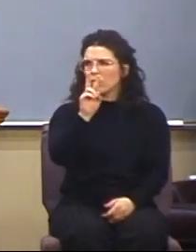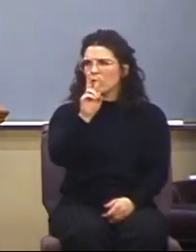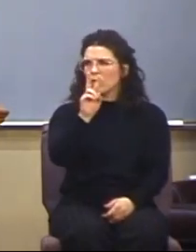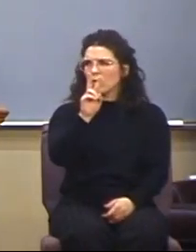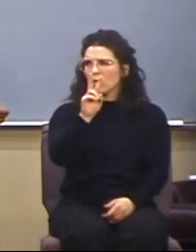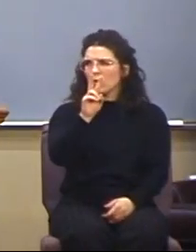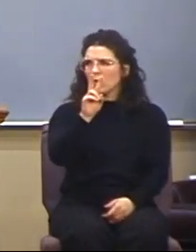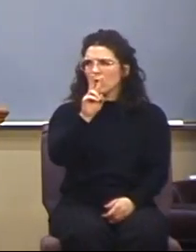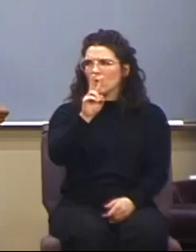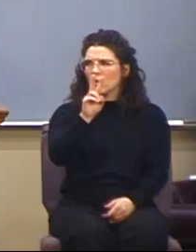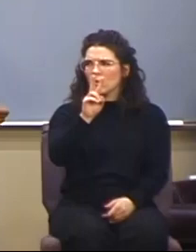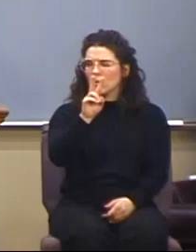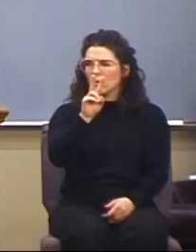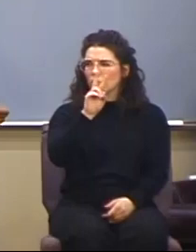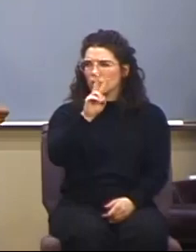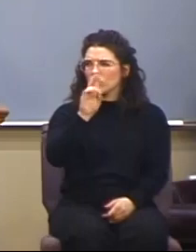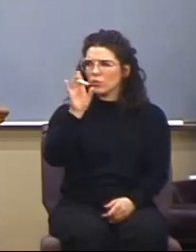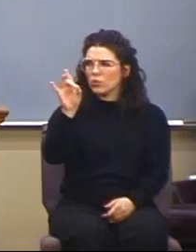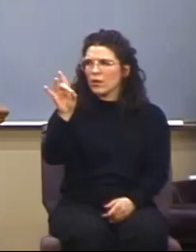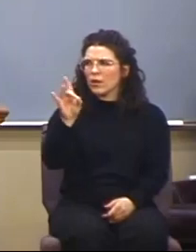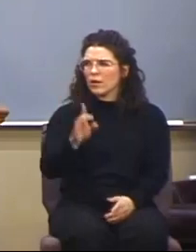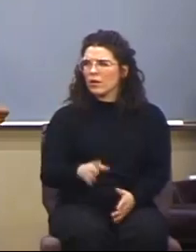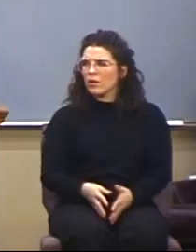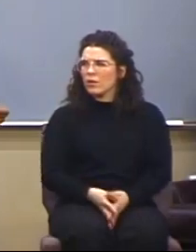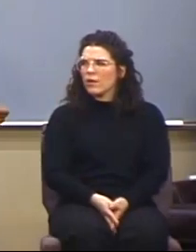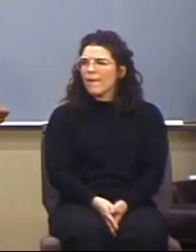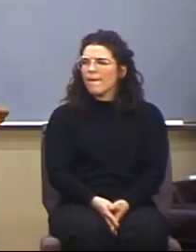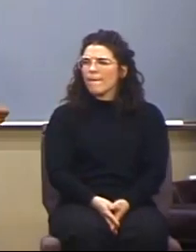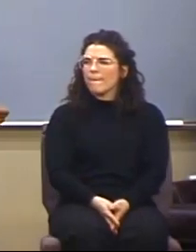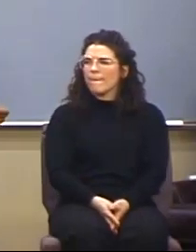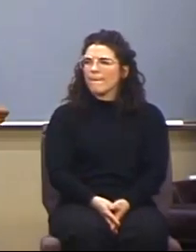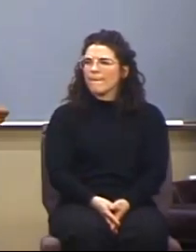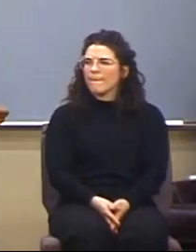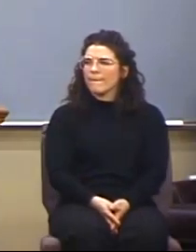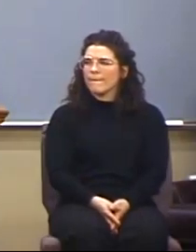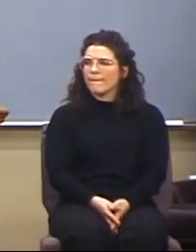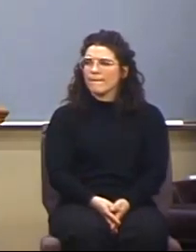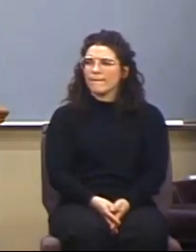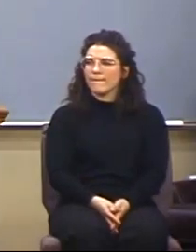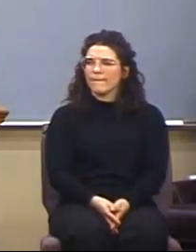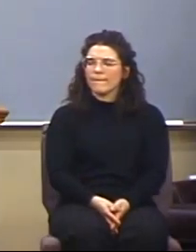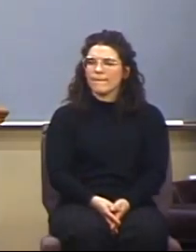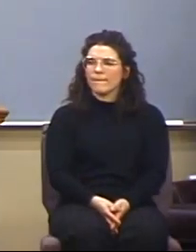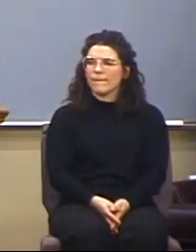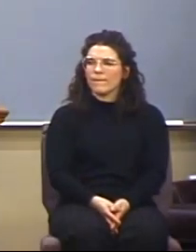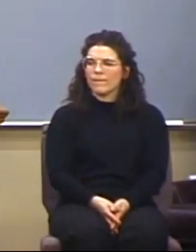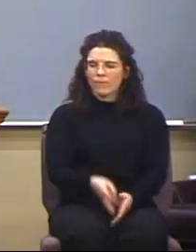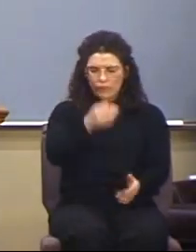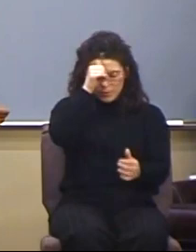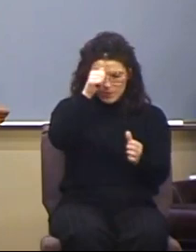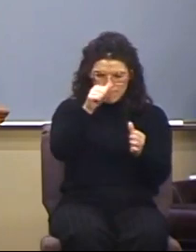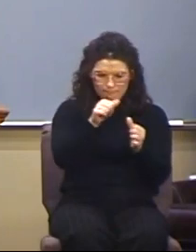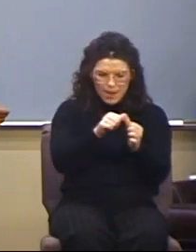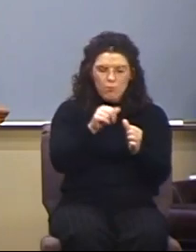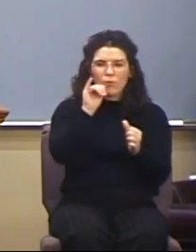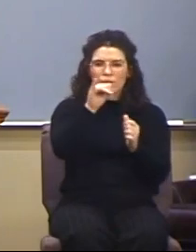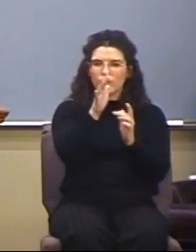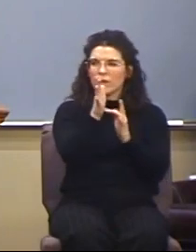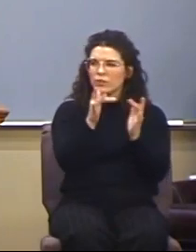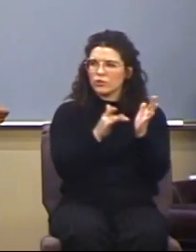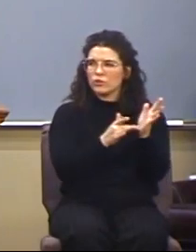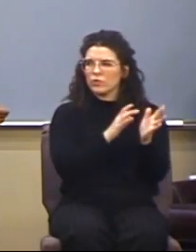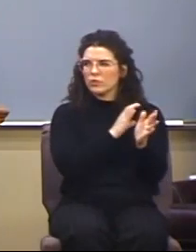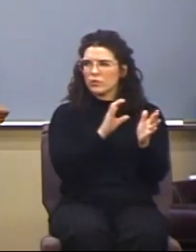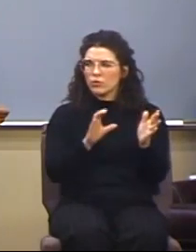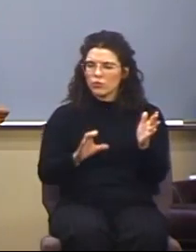And notice there at verse 8. 2 Timothy chapter 2 verse 8. Remember that Jesus Christ was